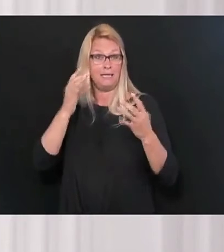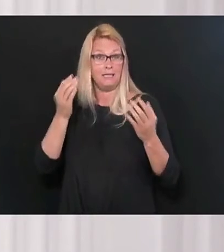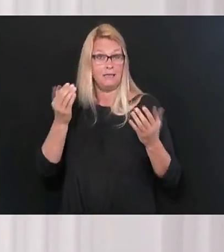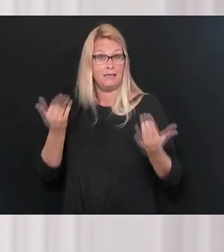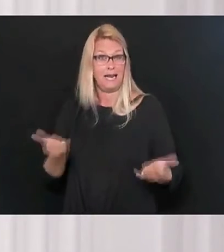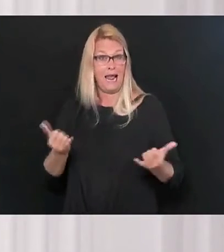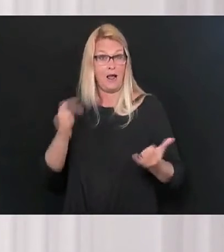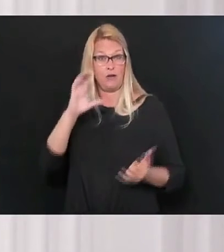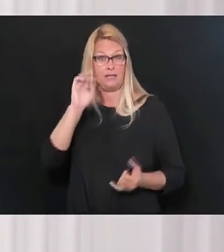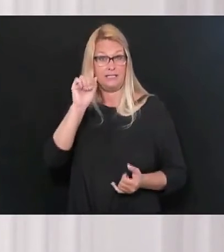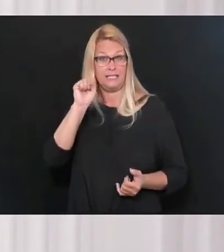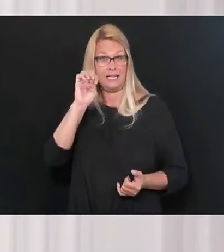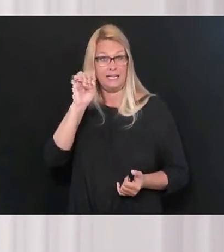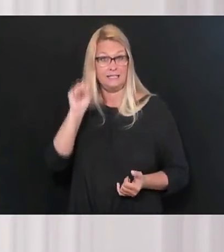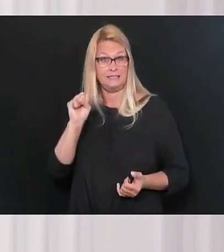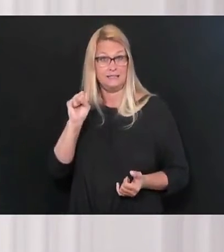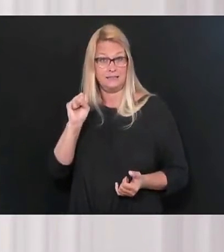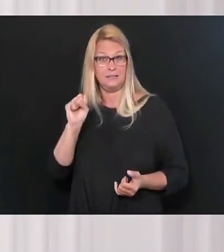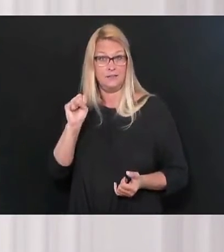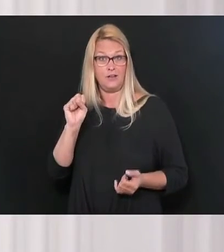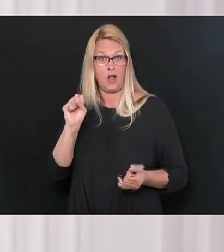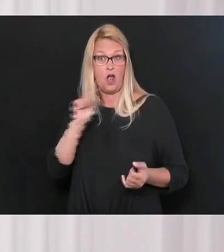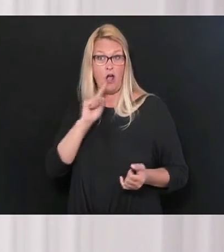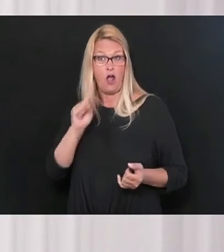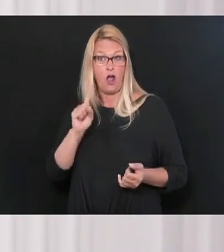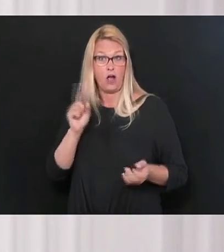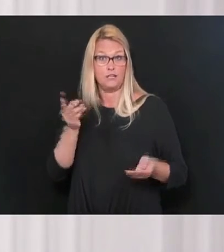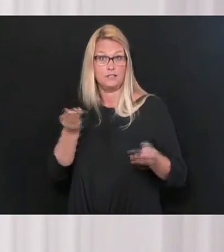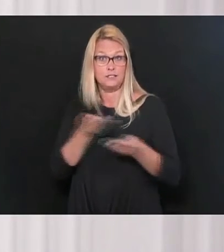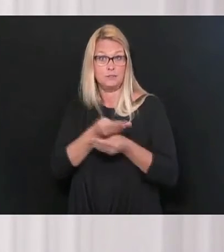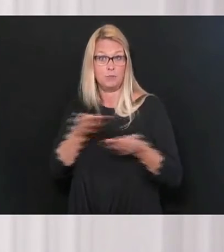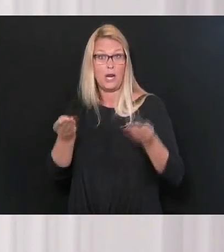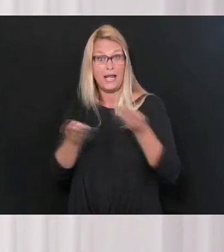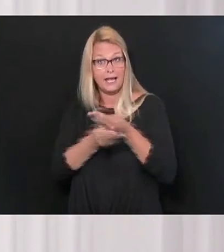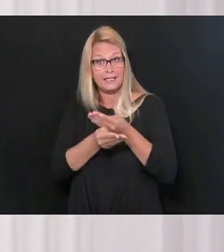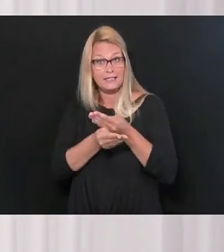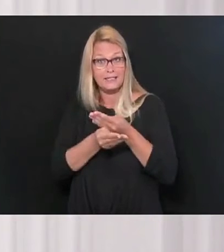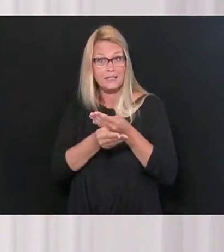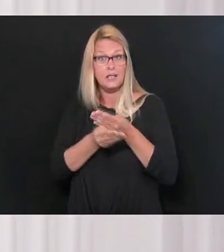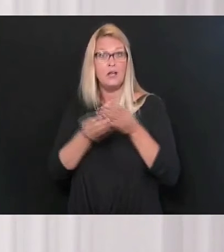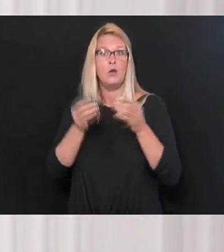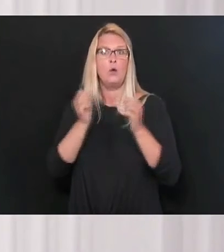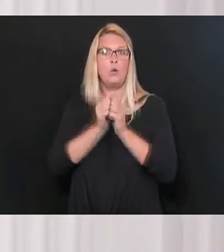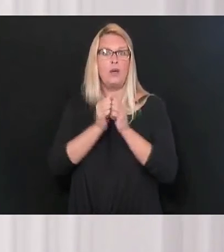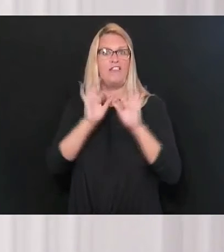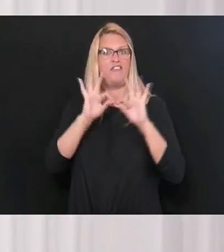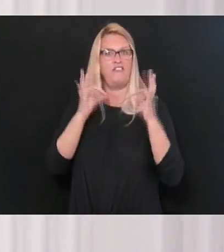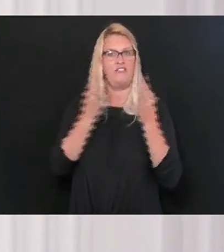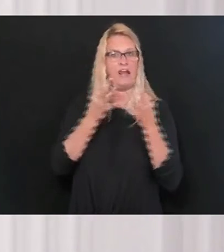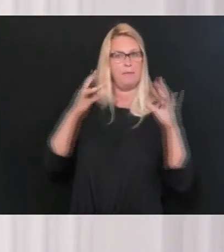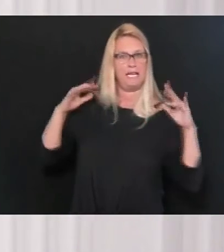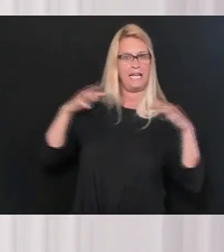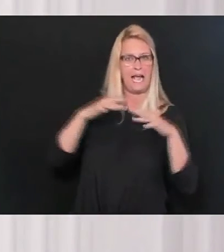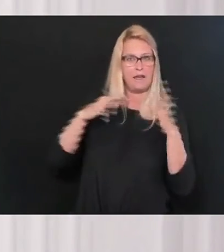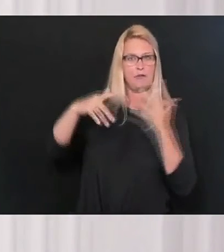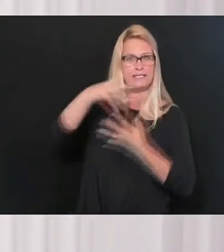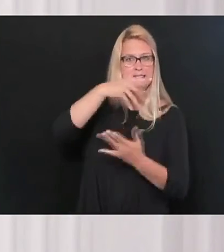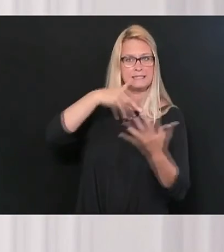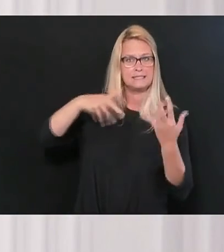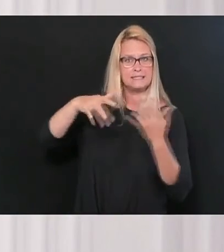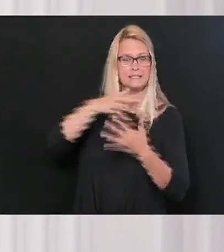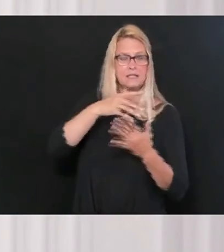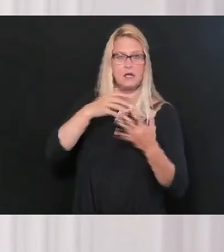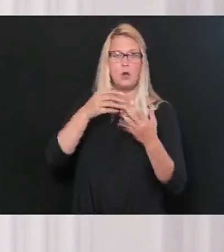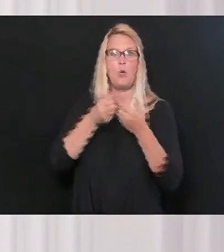are being spread by people who are having extended family gatherings and friend gatherings without being nearly